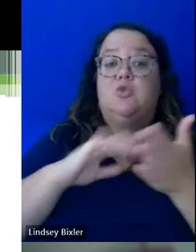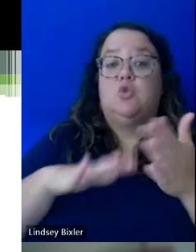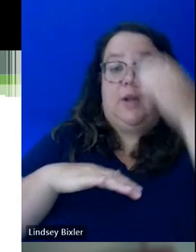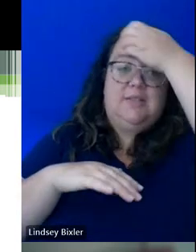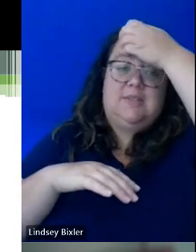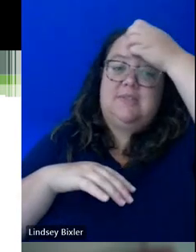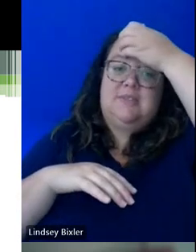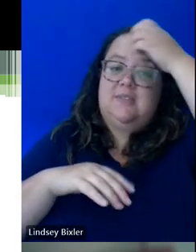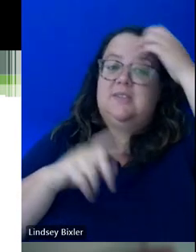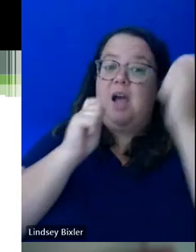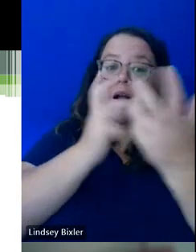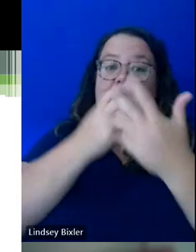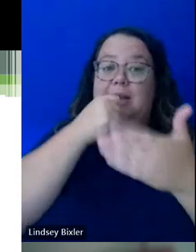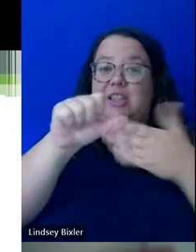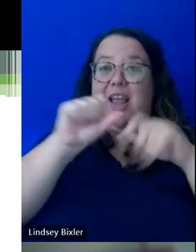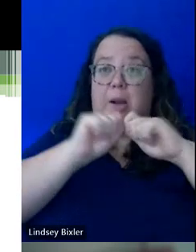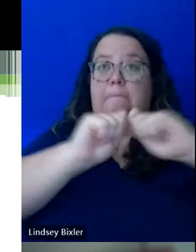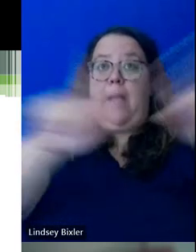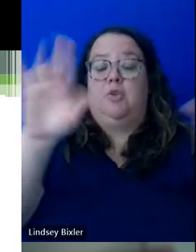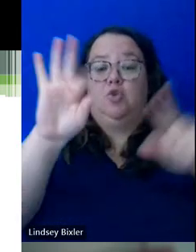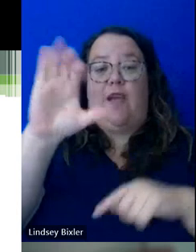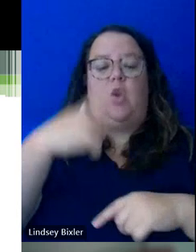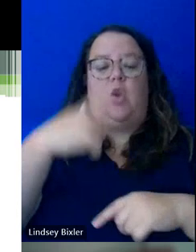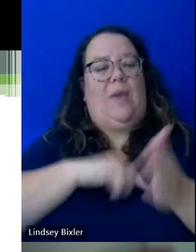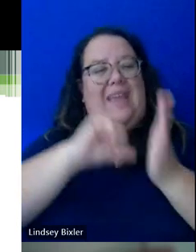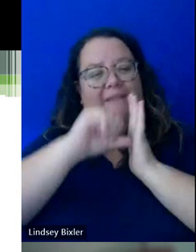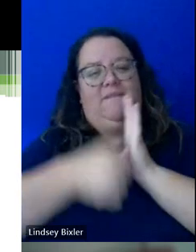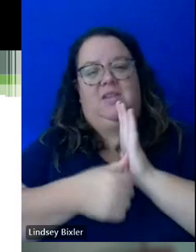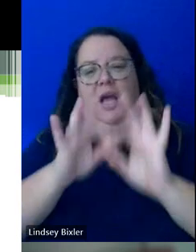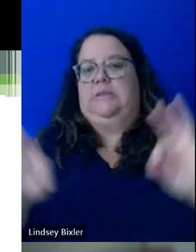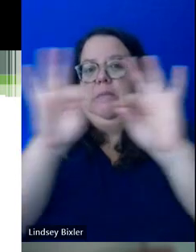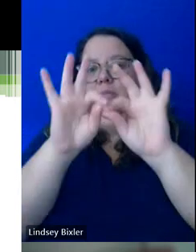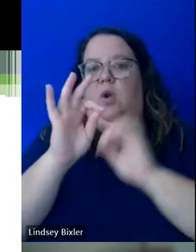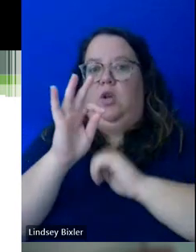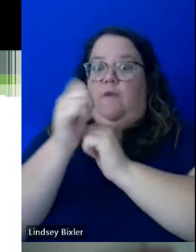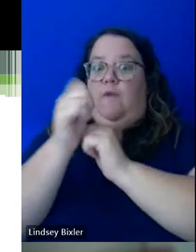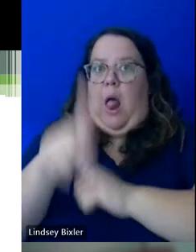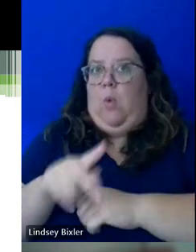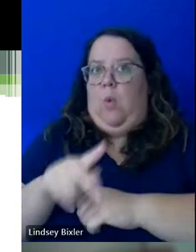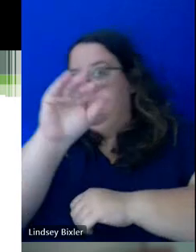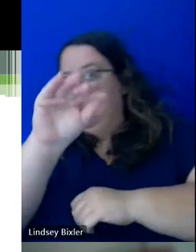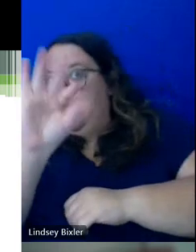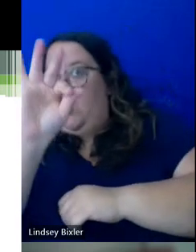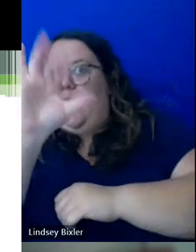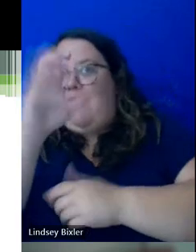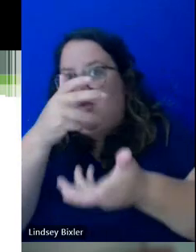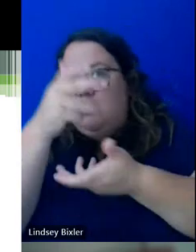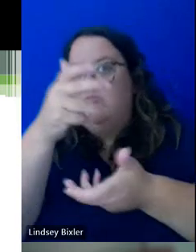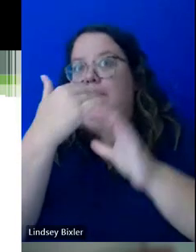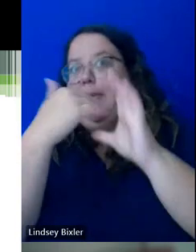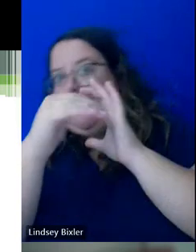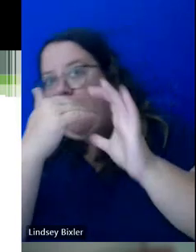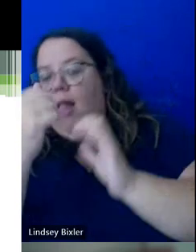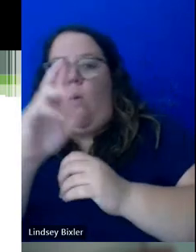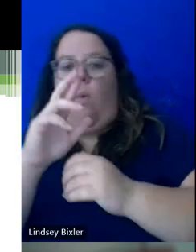faculty, we really emphasize the importance of following up with faculty via email or in